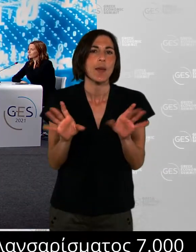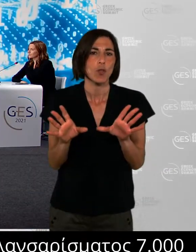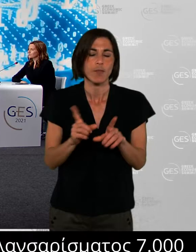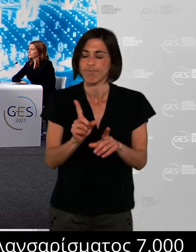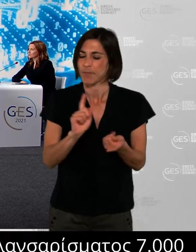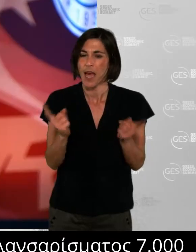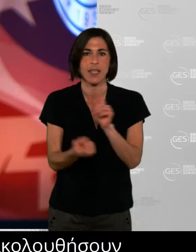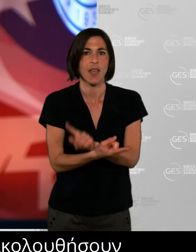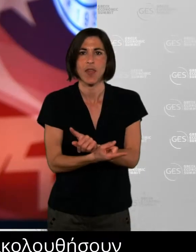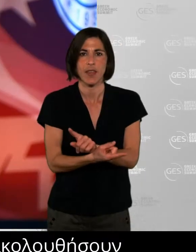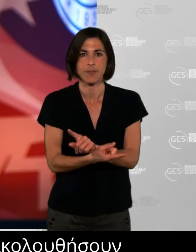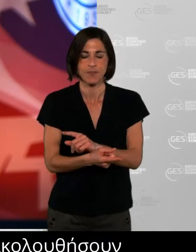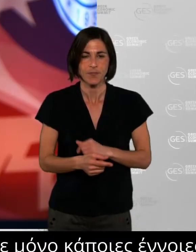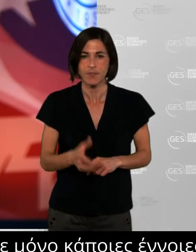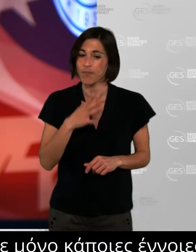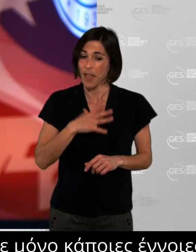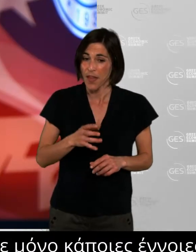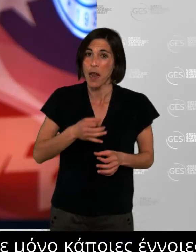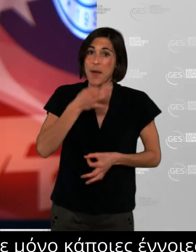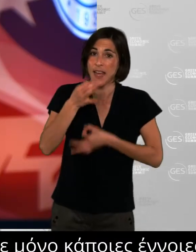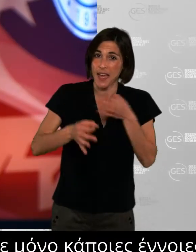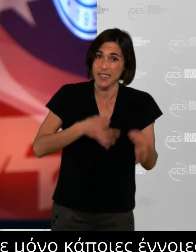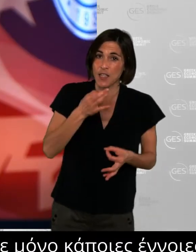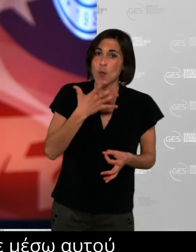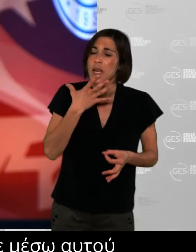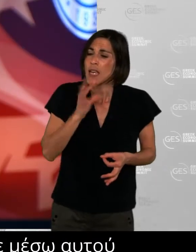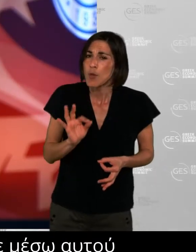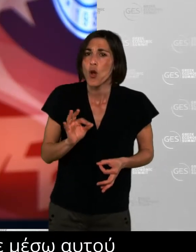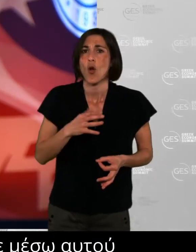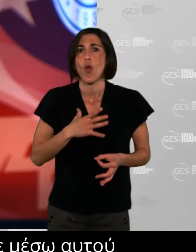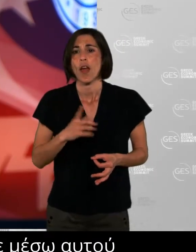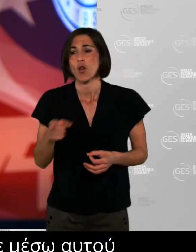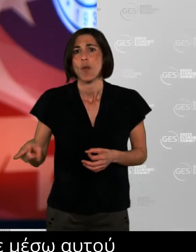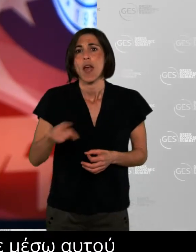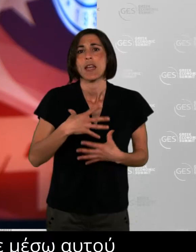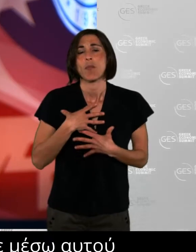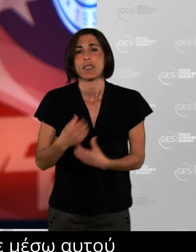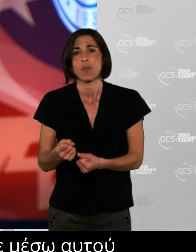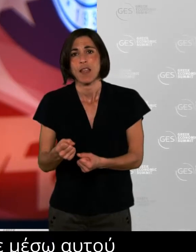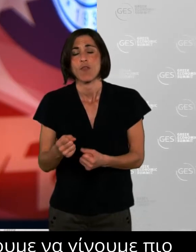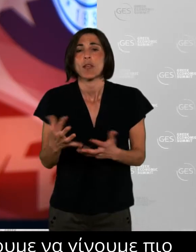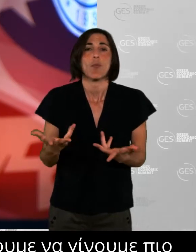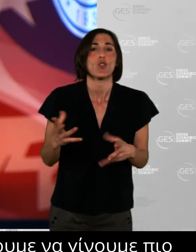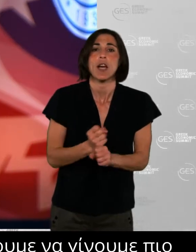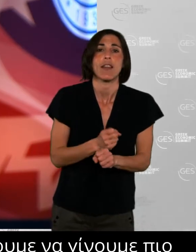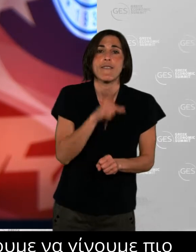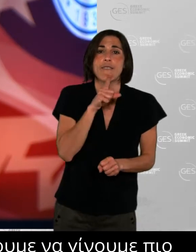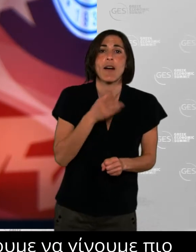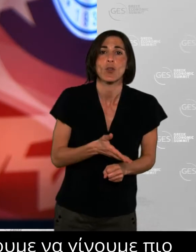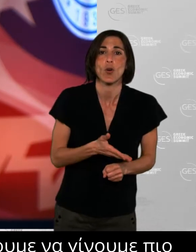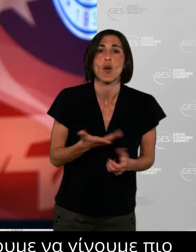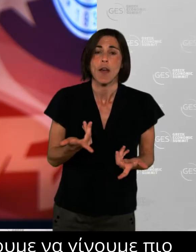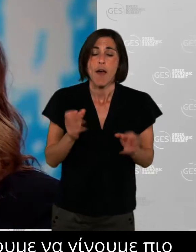trustworthy and how we will try to do it with examples from our customers and our daily lives. So